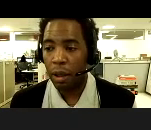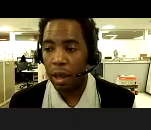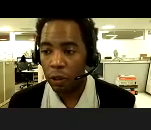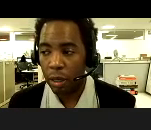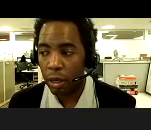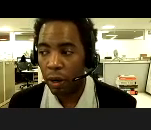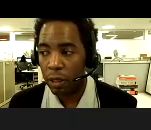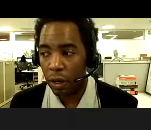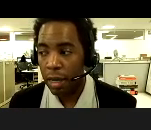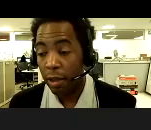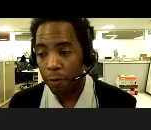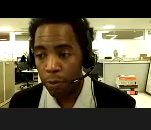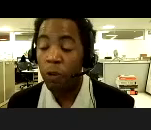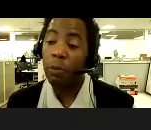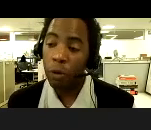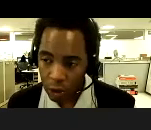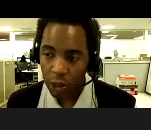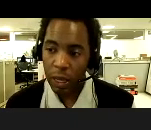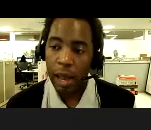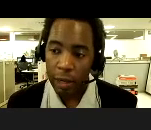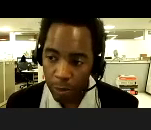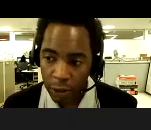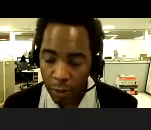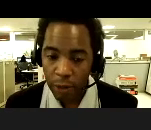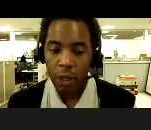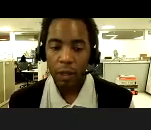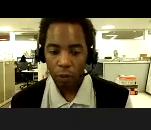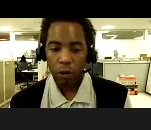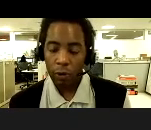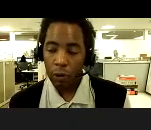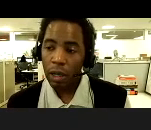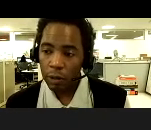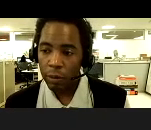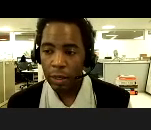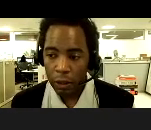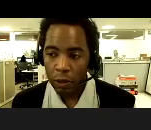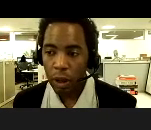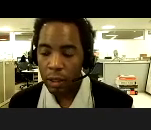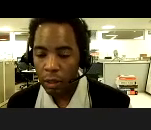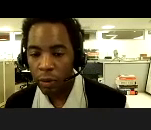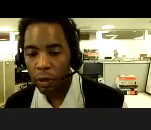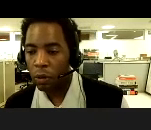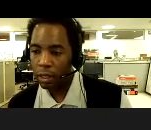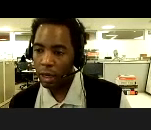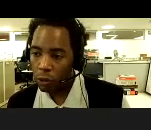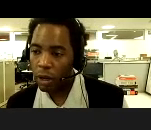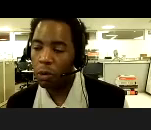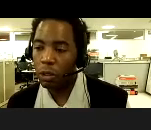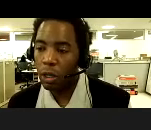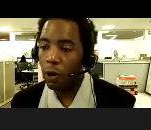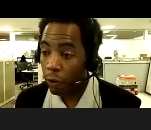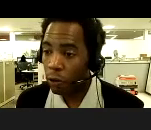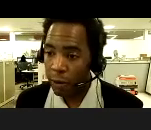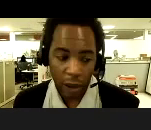um, eligibility criteria that we've been pushing to expand towards, uh, cis women, uh, uh, cis women who are in these sexual